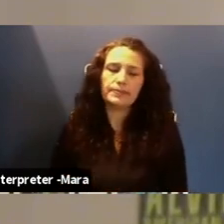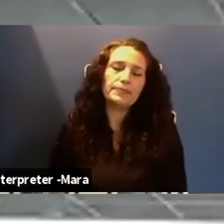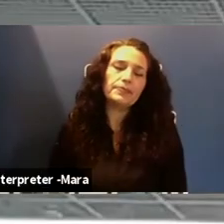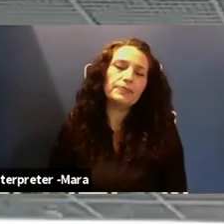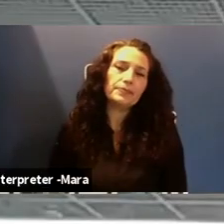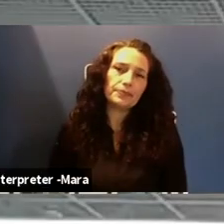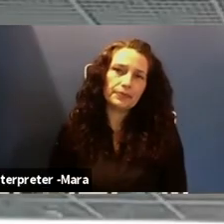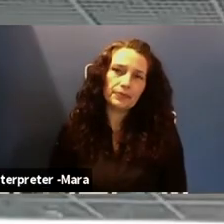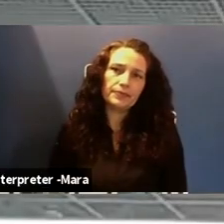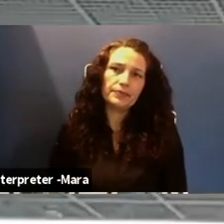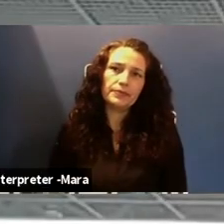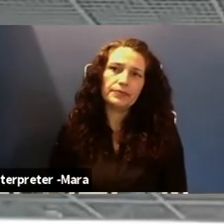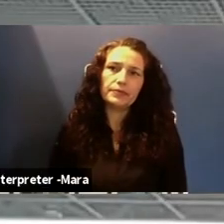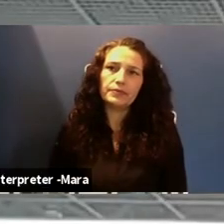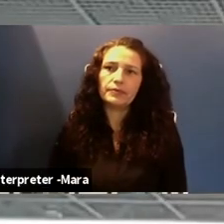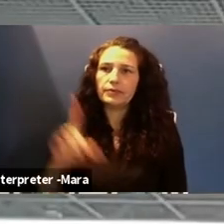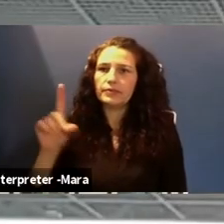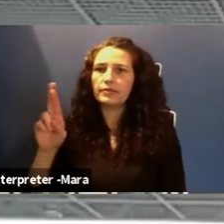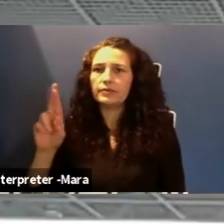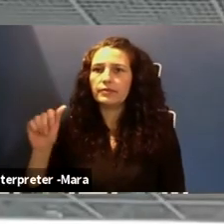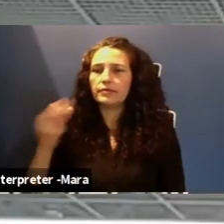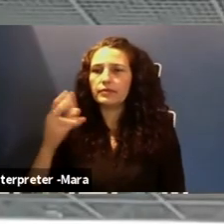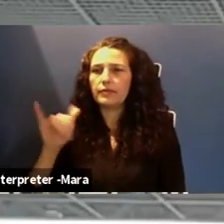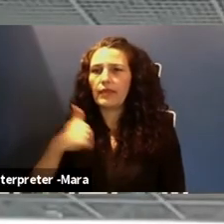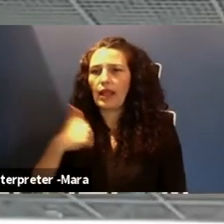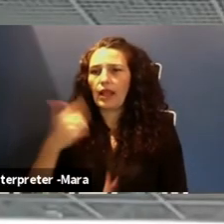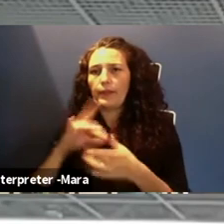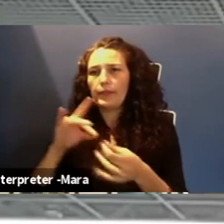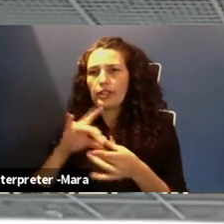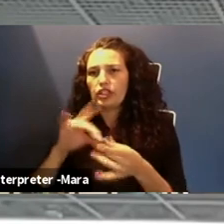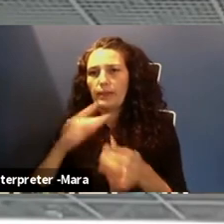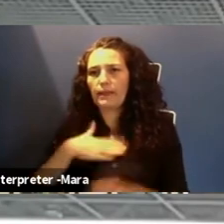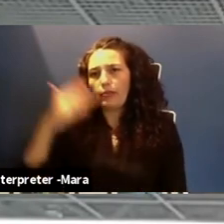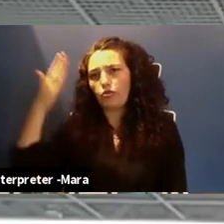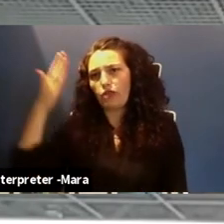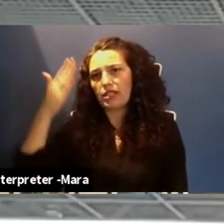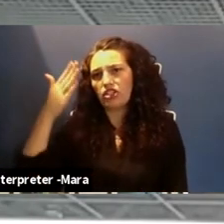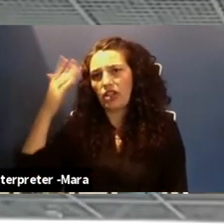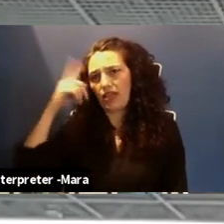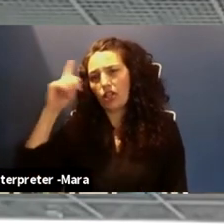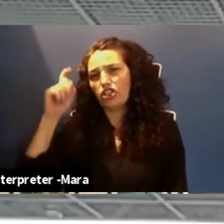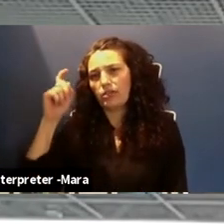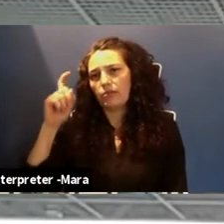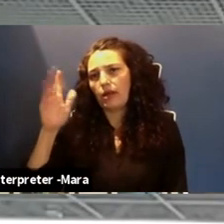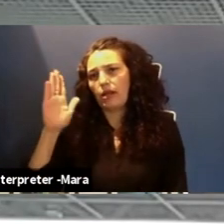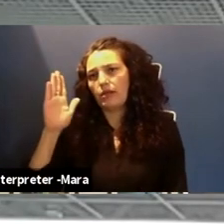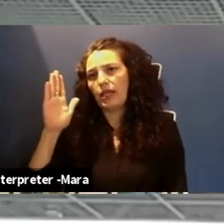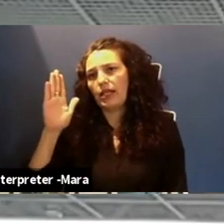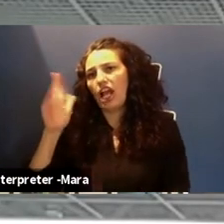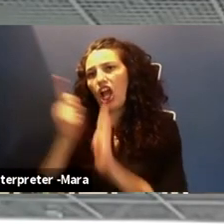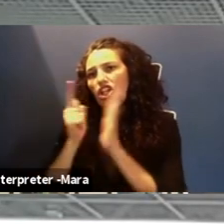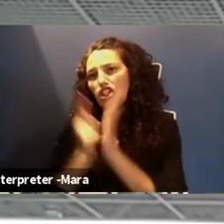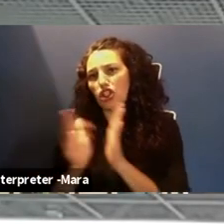I mentioned in my presentation that I always thought I'd be an attorney, I'd go to law school. And,